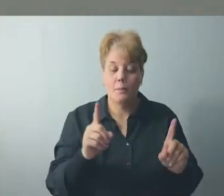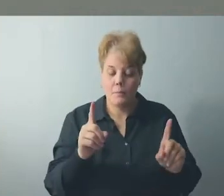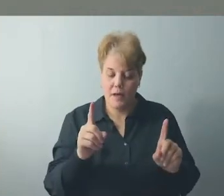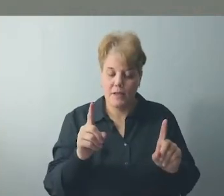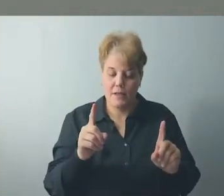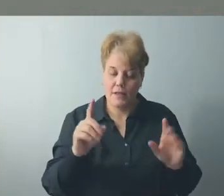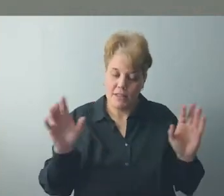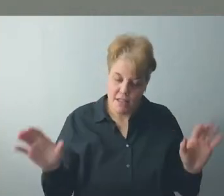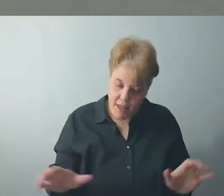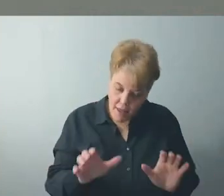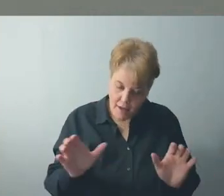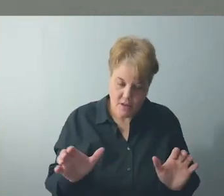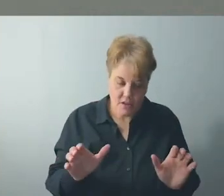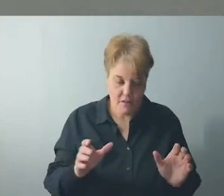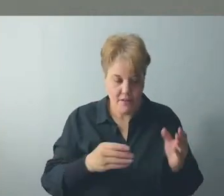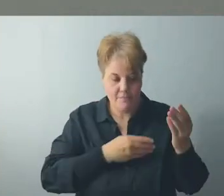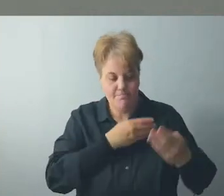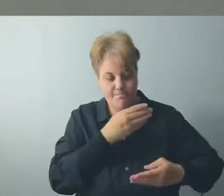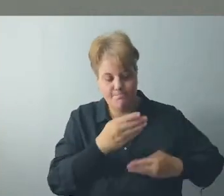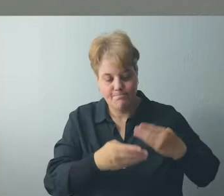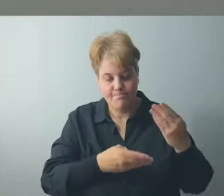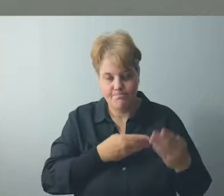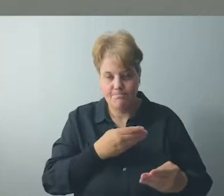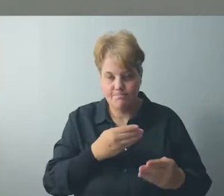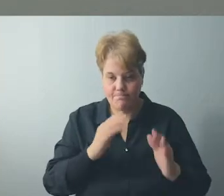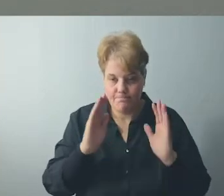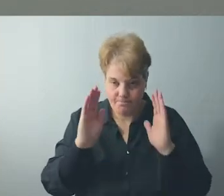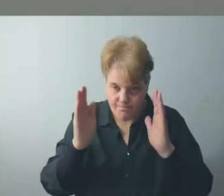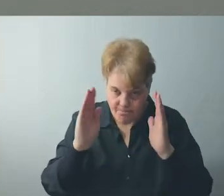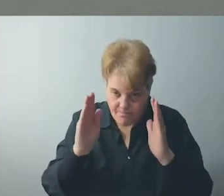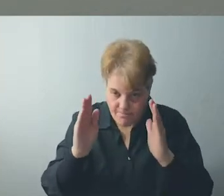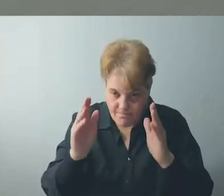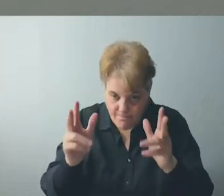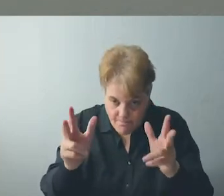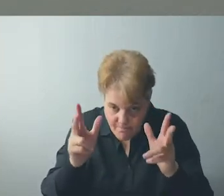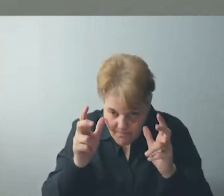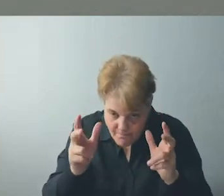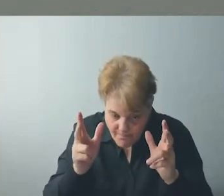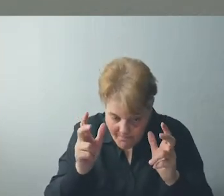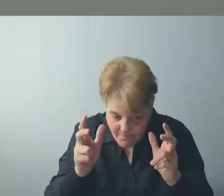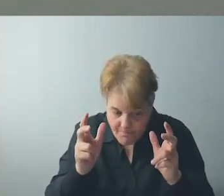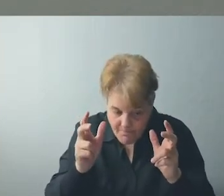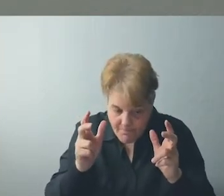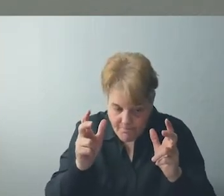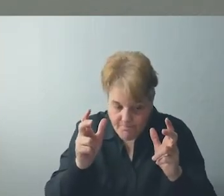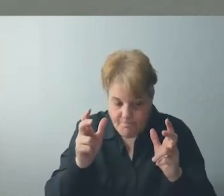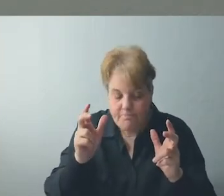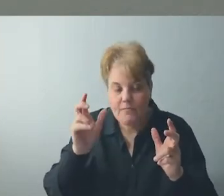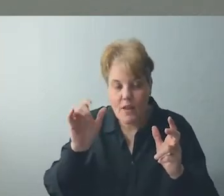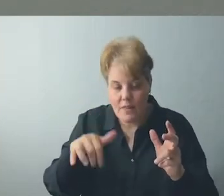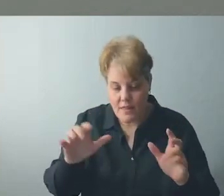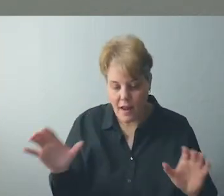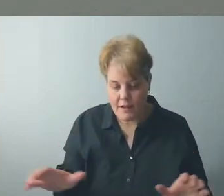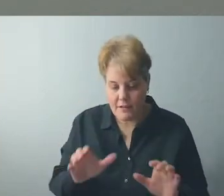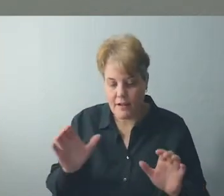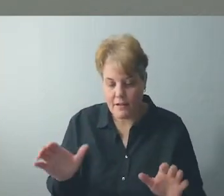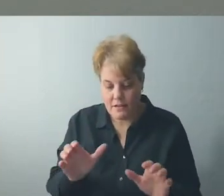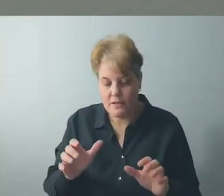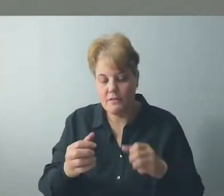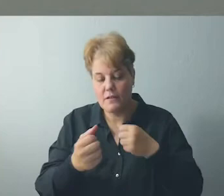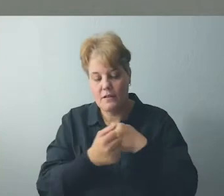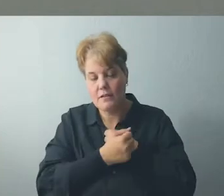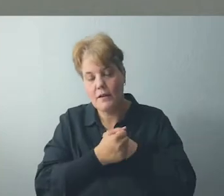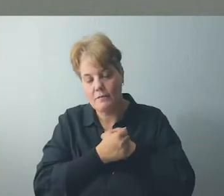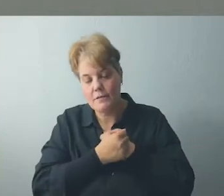it is true that simple kindness and a listening ear is often what speaks love in